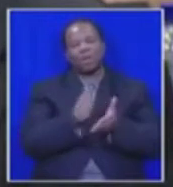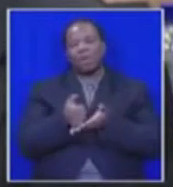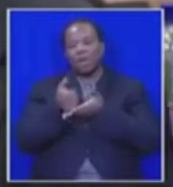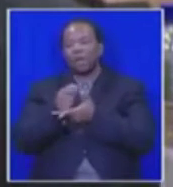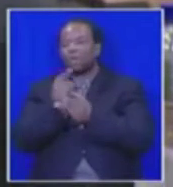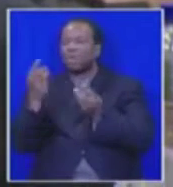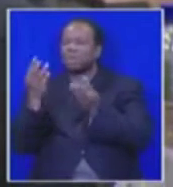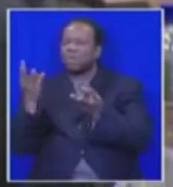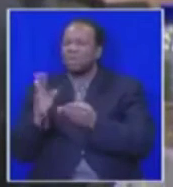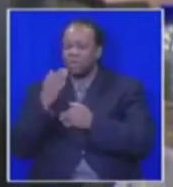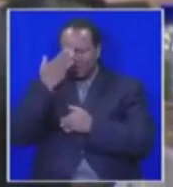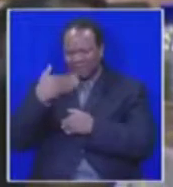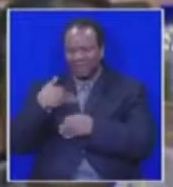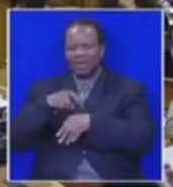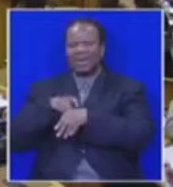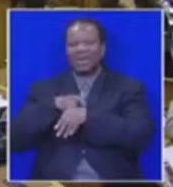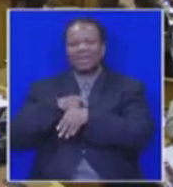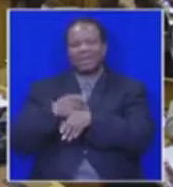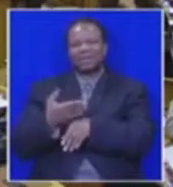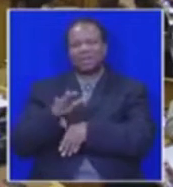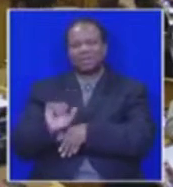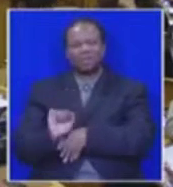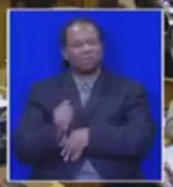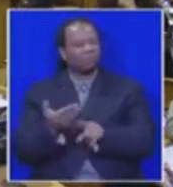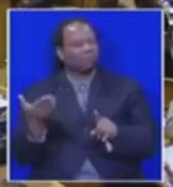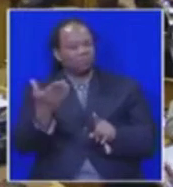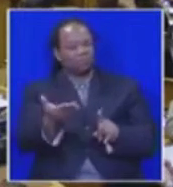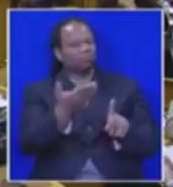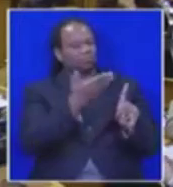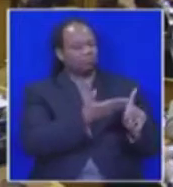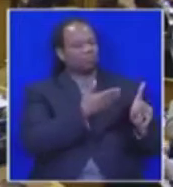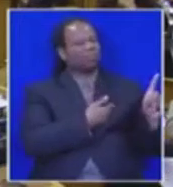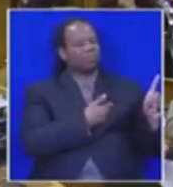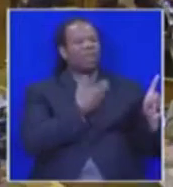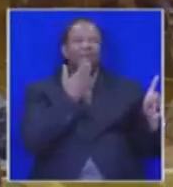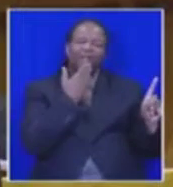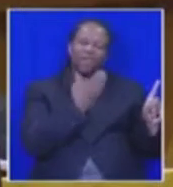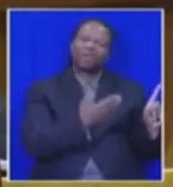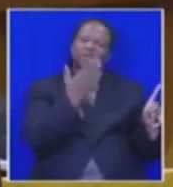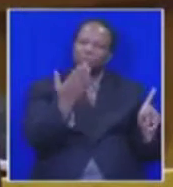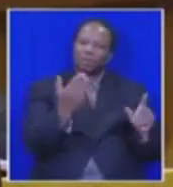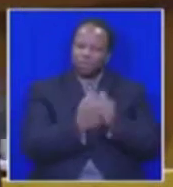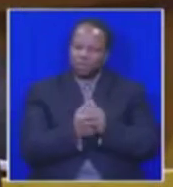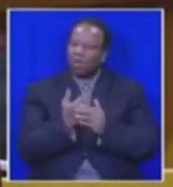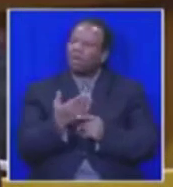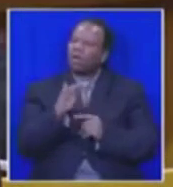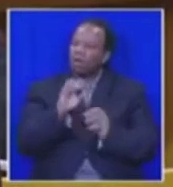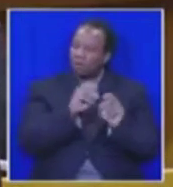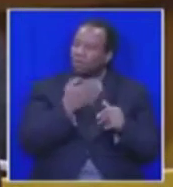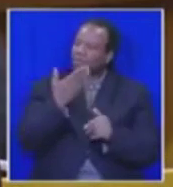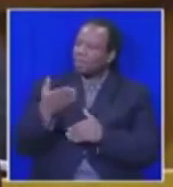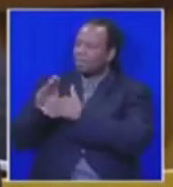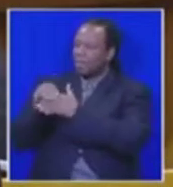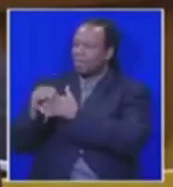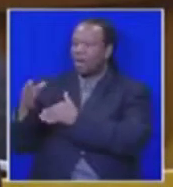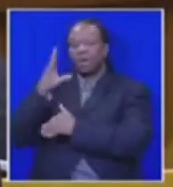sufferers in our country? Thank you. The Honorable President. Thank you, Honorable Speaker. Of course, the Honorable Member will recall that